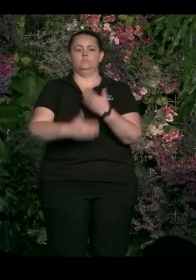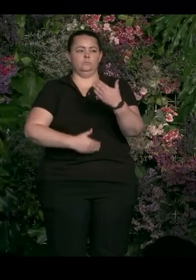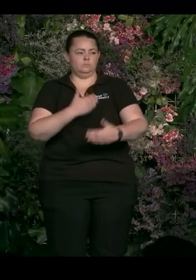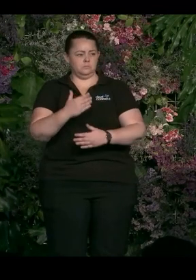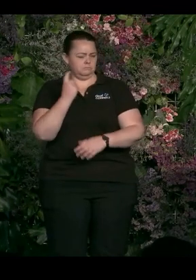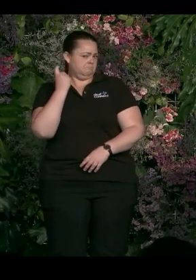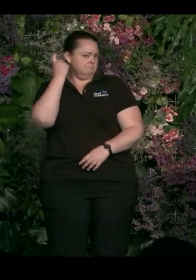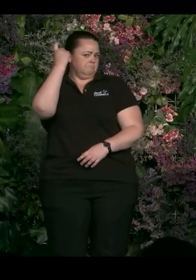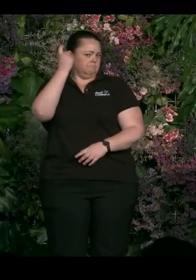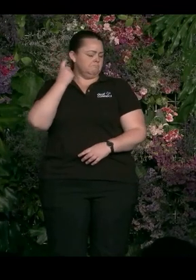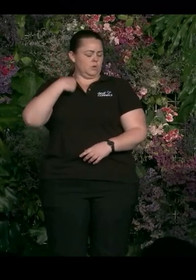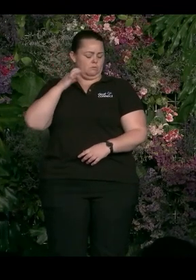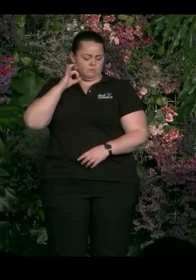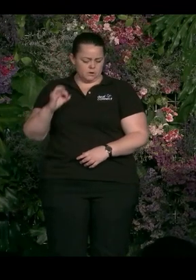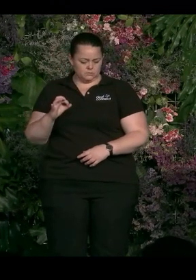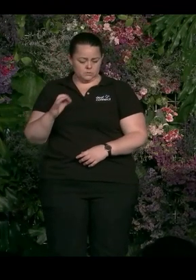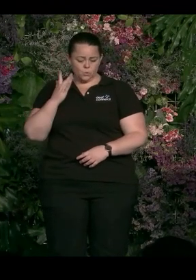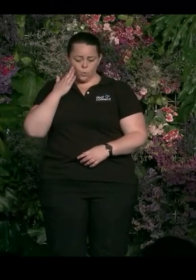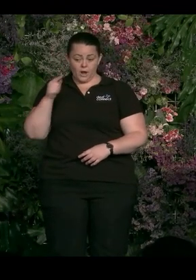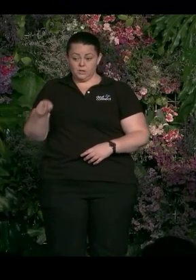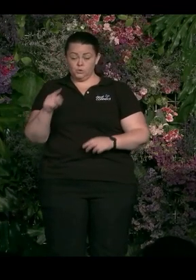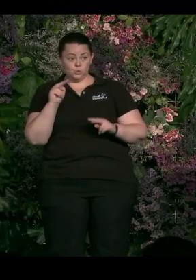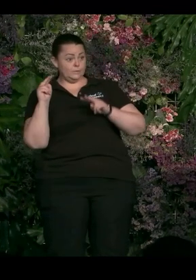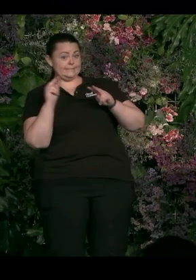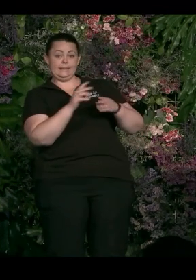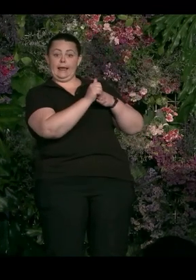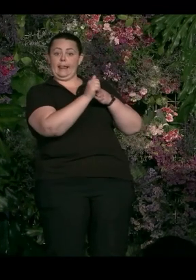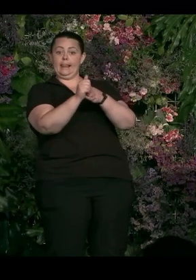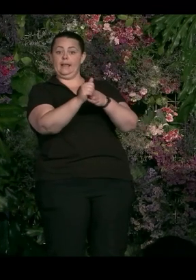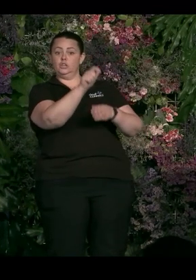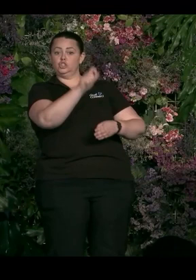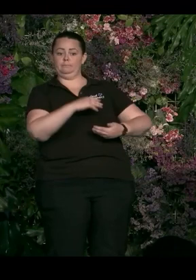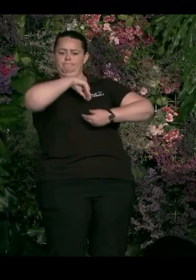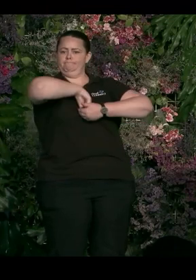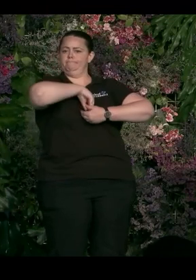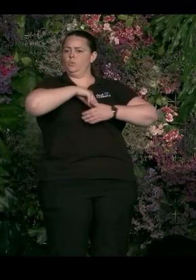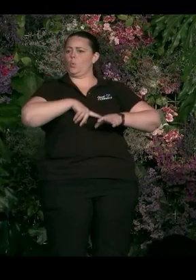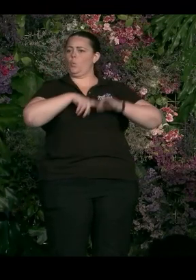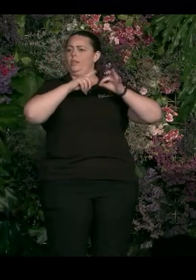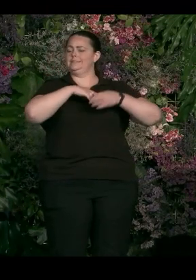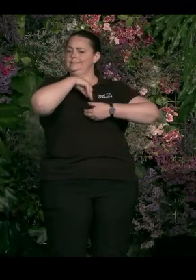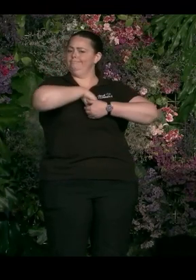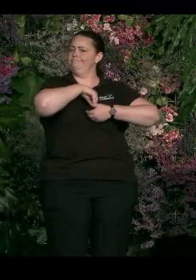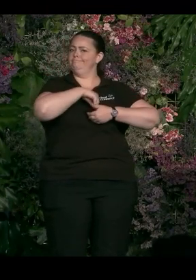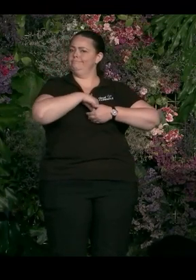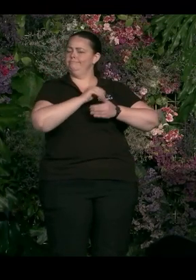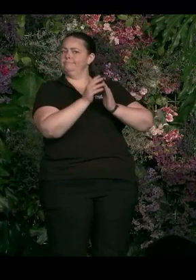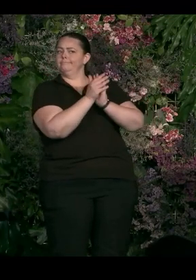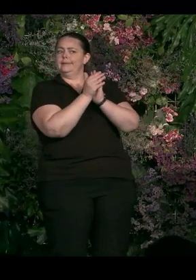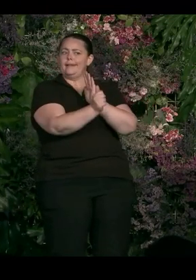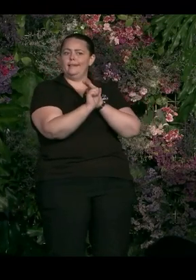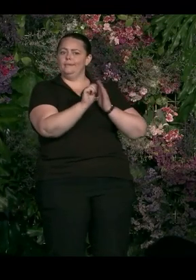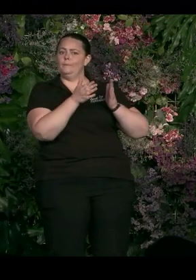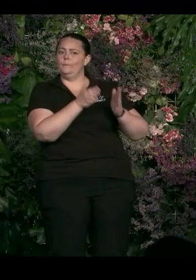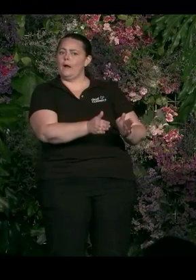the leadership qualities that you've seen have worked well, but also those who haven't worked well for